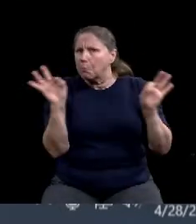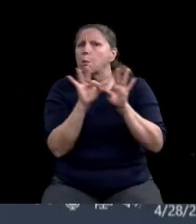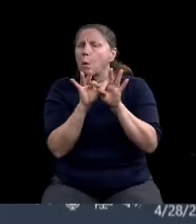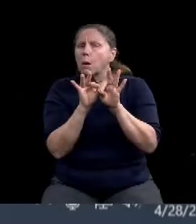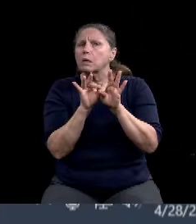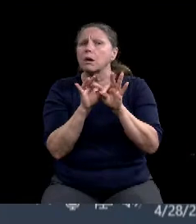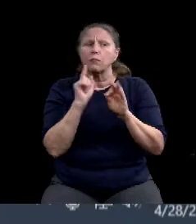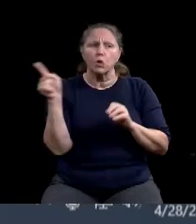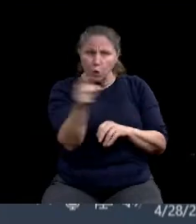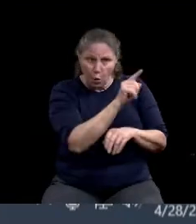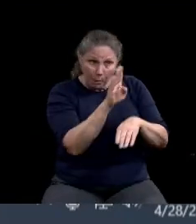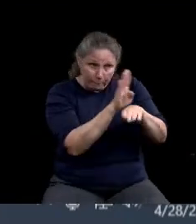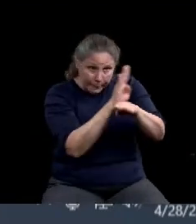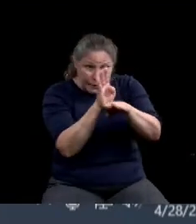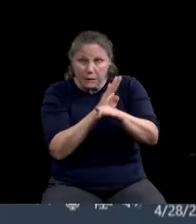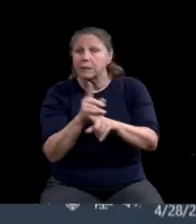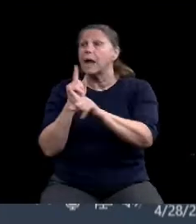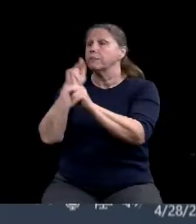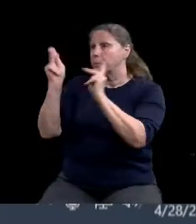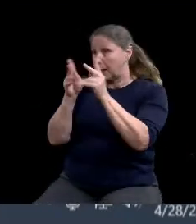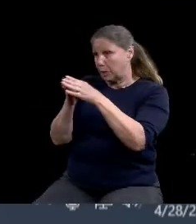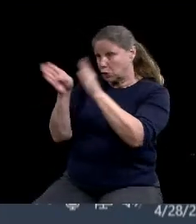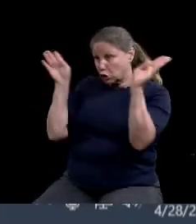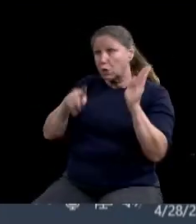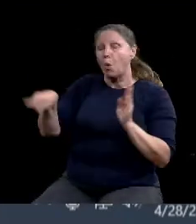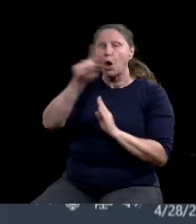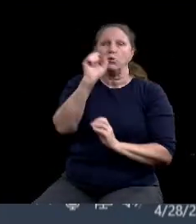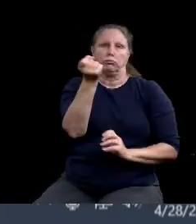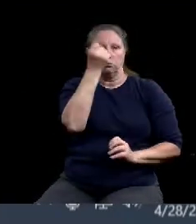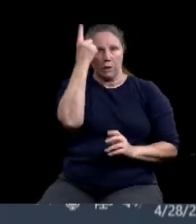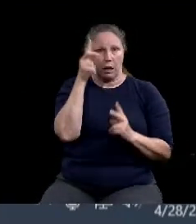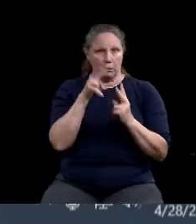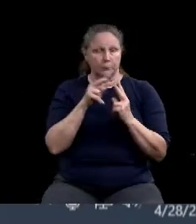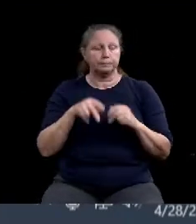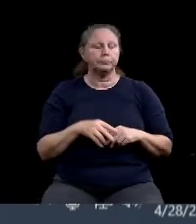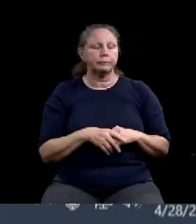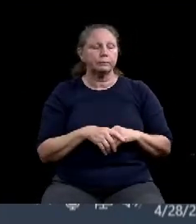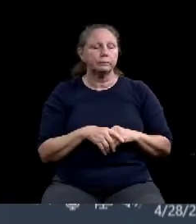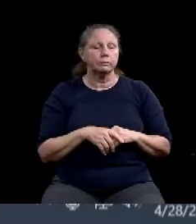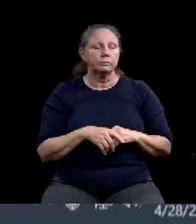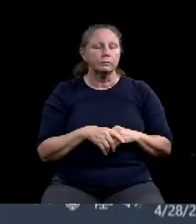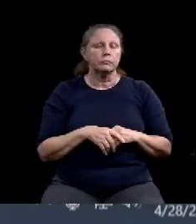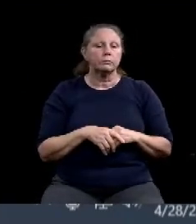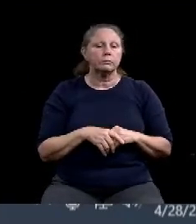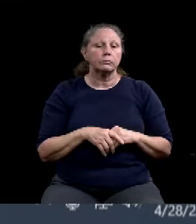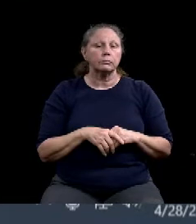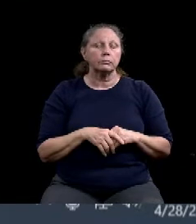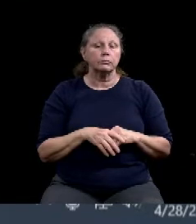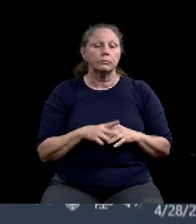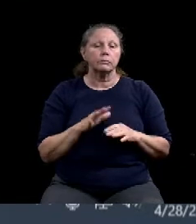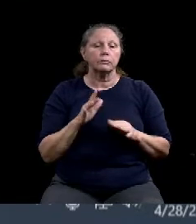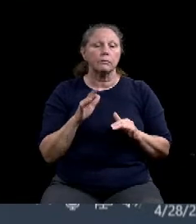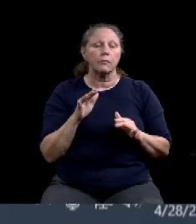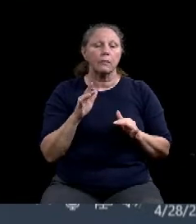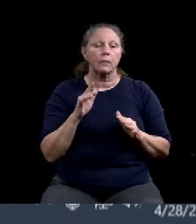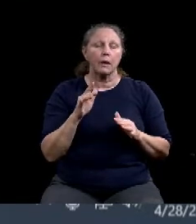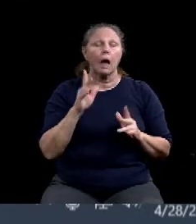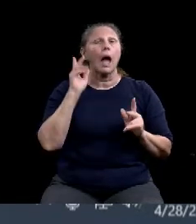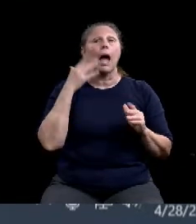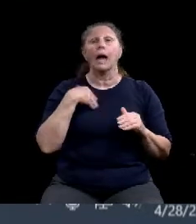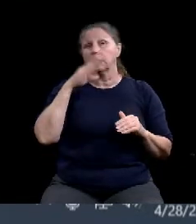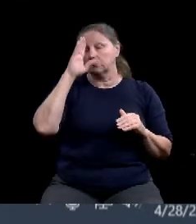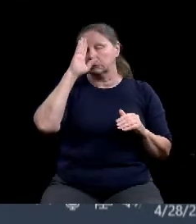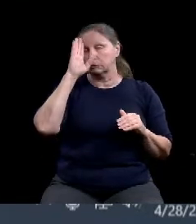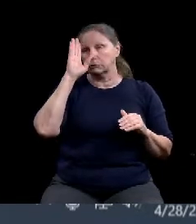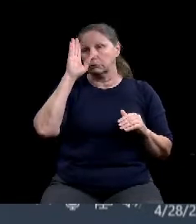understand. Um, I agree with the, the strong, uh, urge, um, that each of you has made for people or that most of you have made